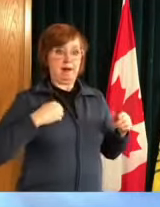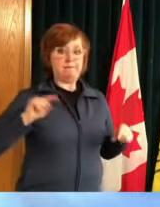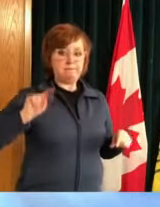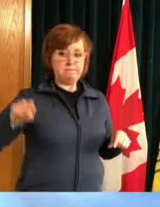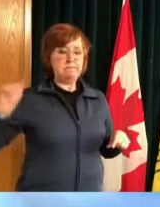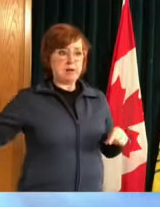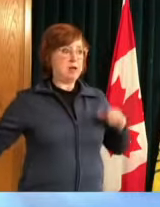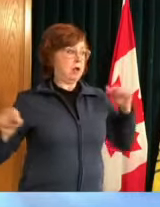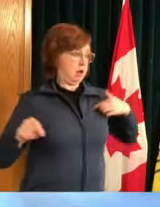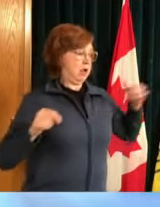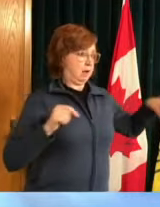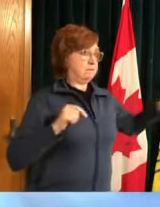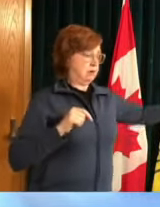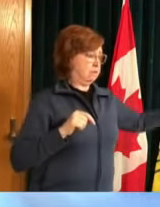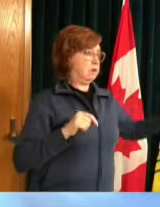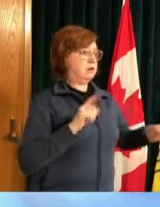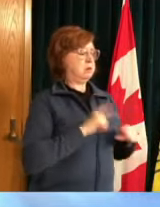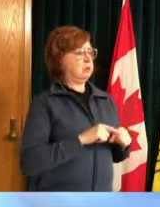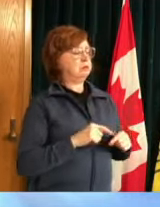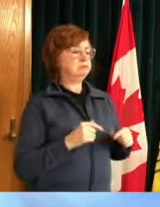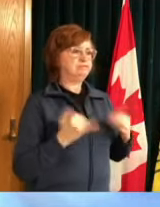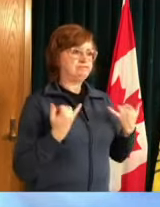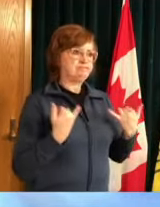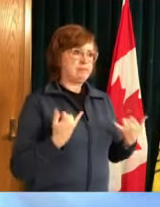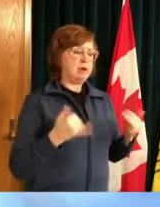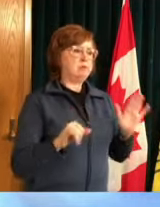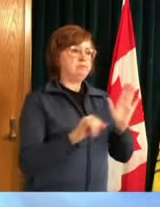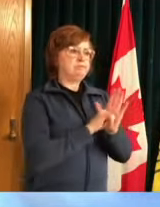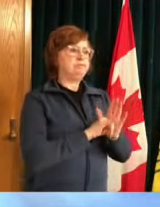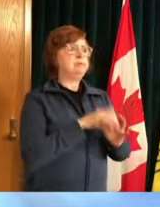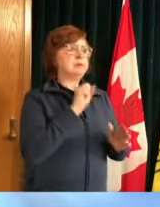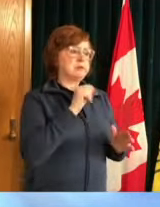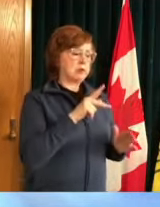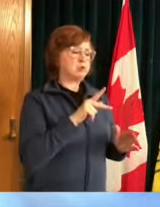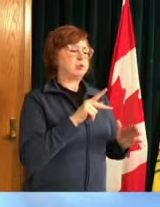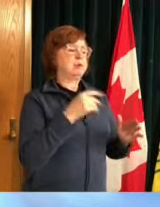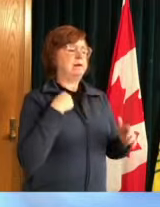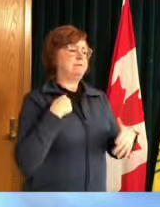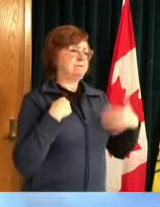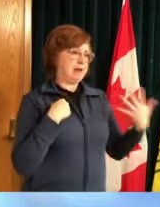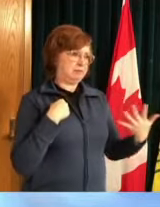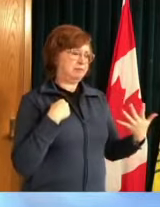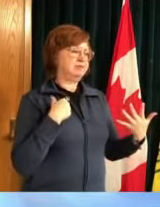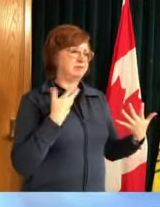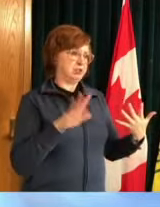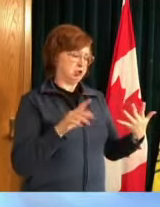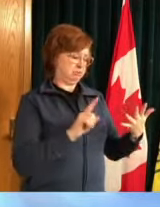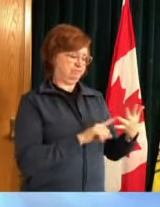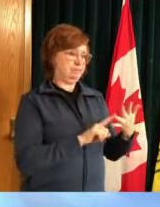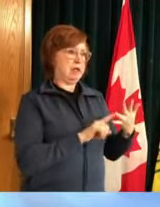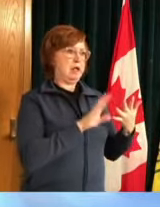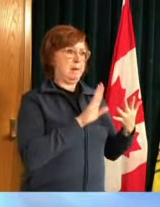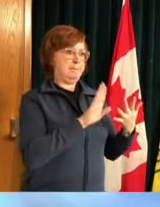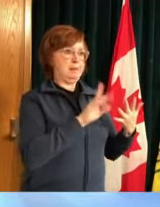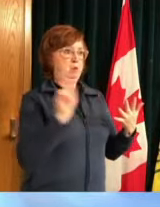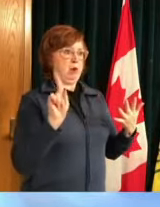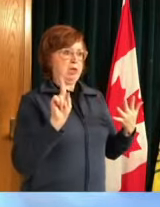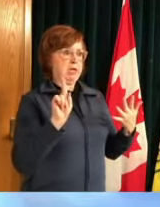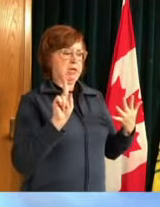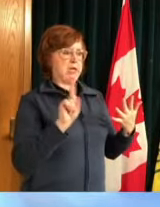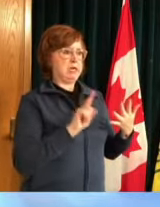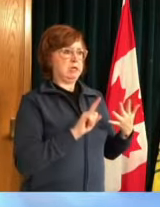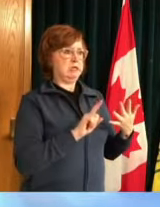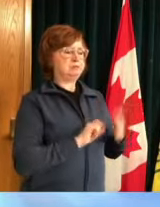to people doing the right thing getting tested as soon as they have symptoms after any inter-provincial travel any international travel